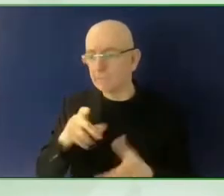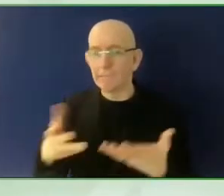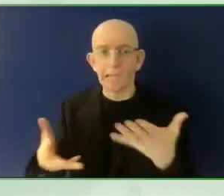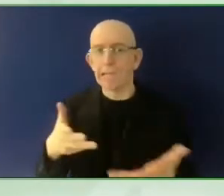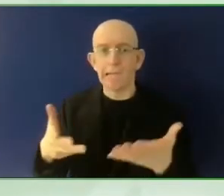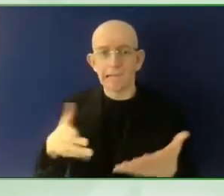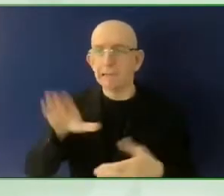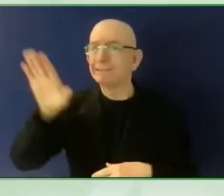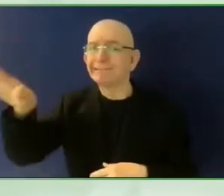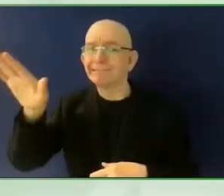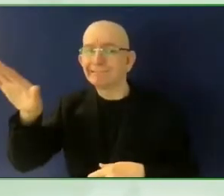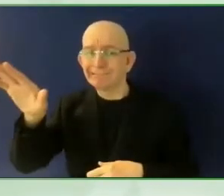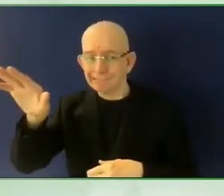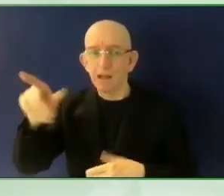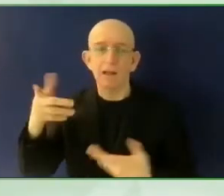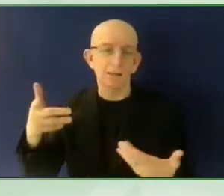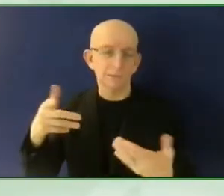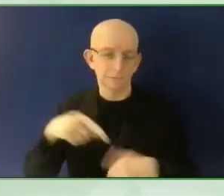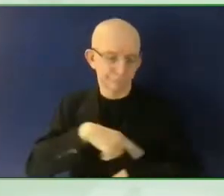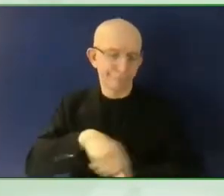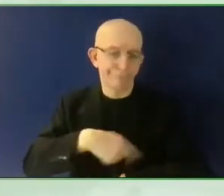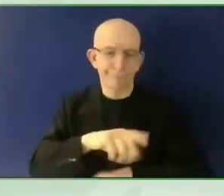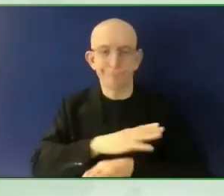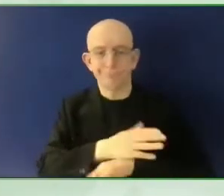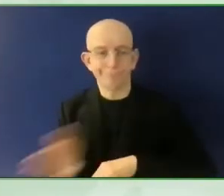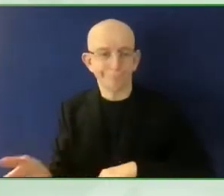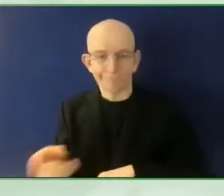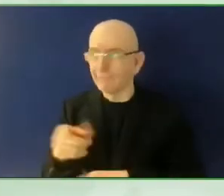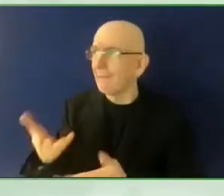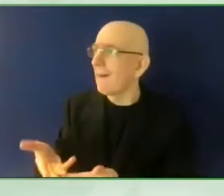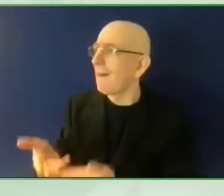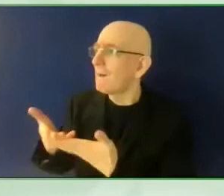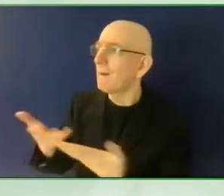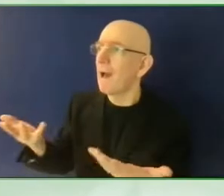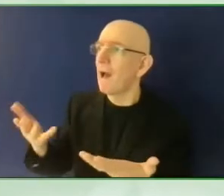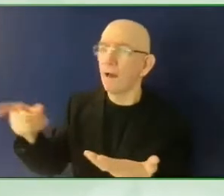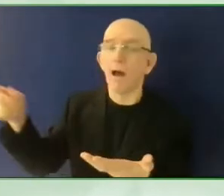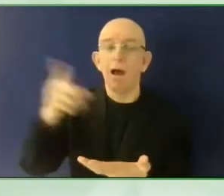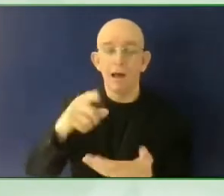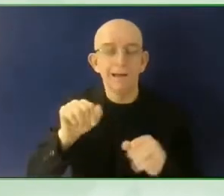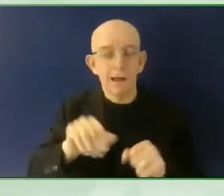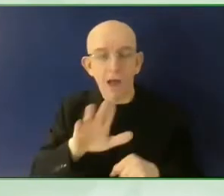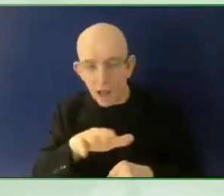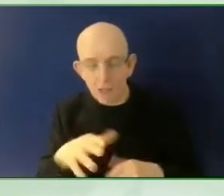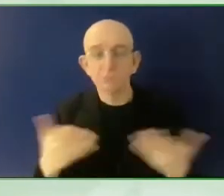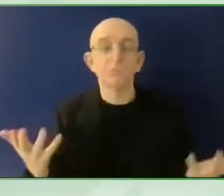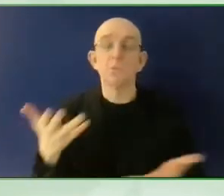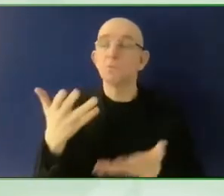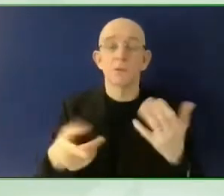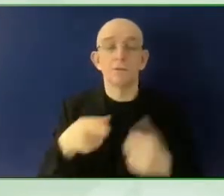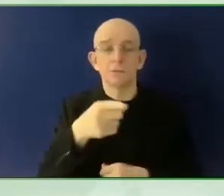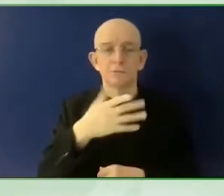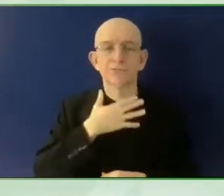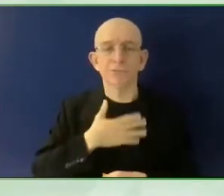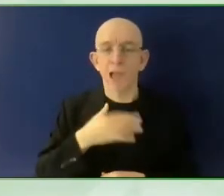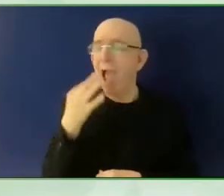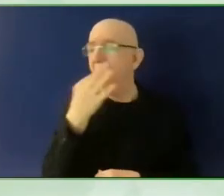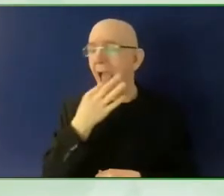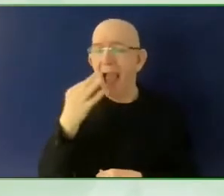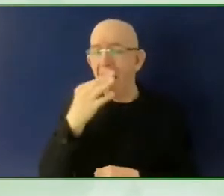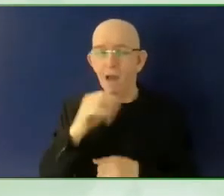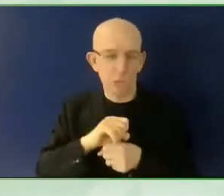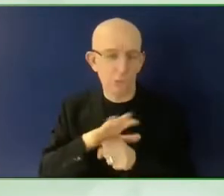to you from the National Health Service in the UK. So, you know, while some of our volunteers